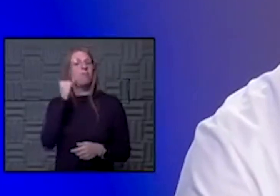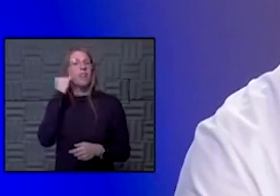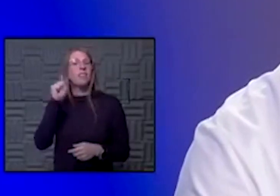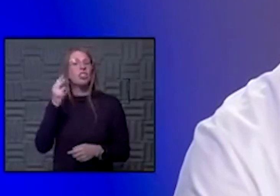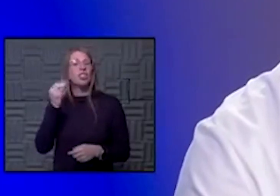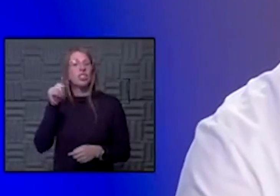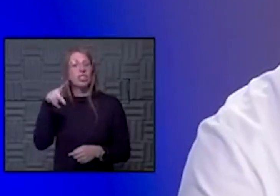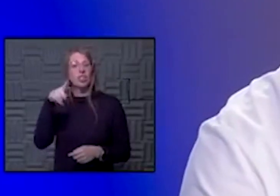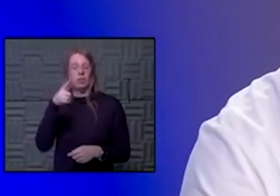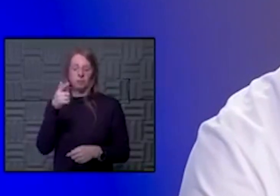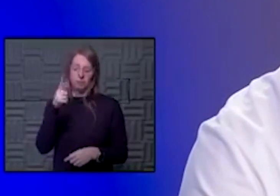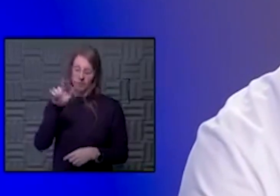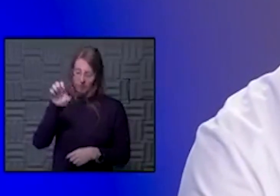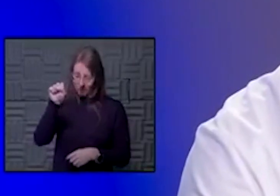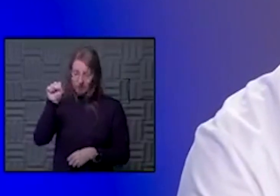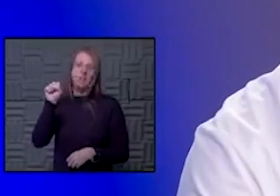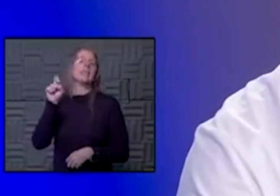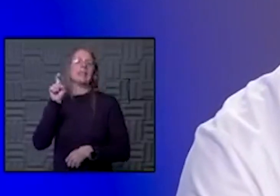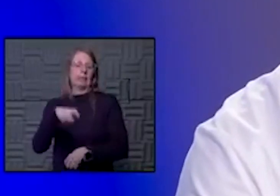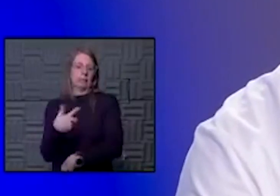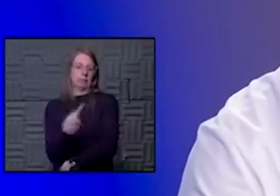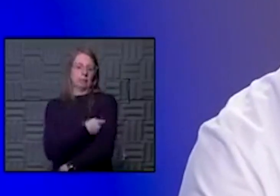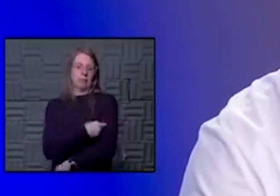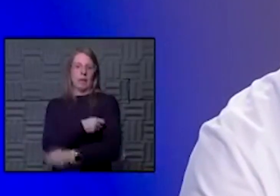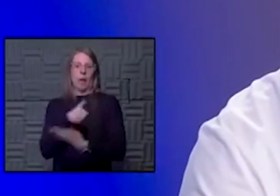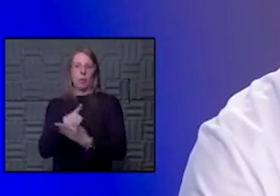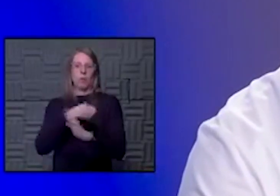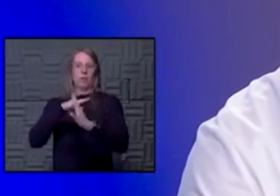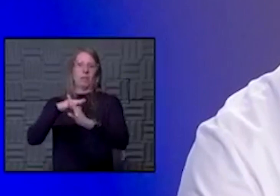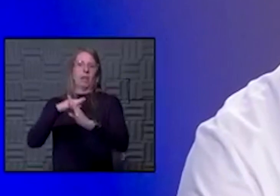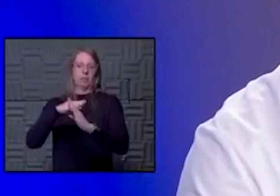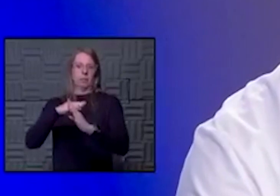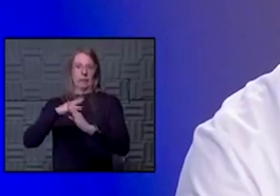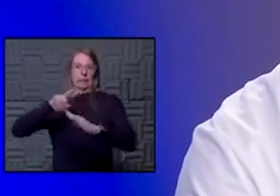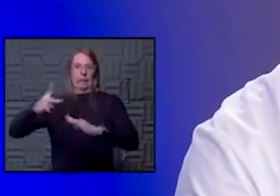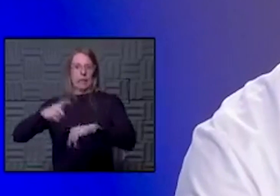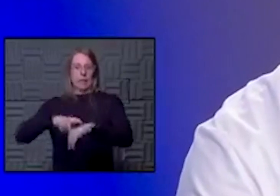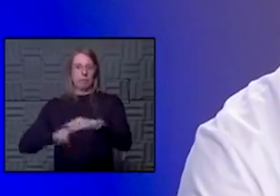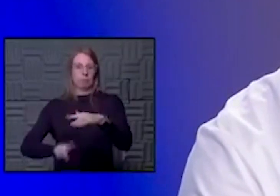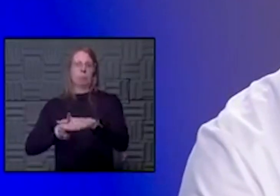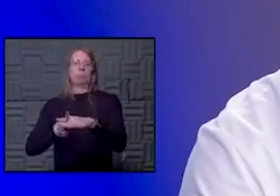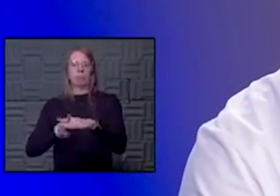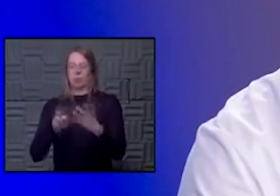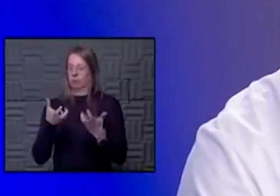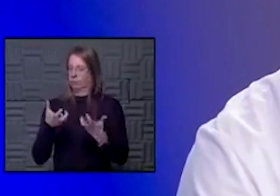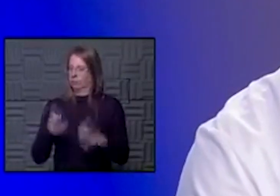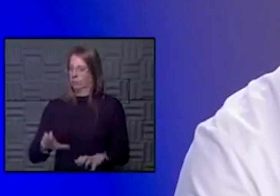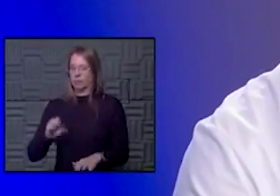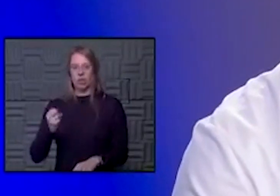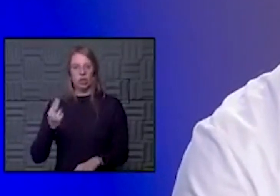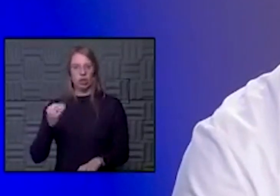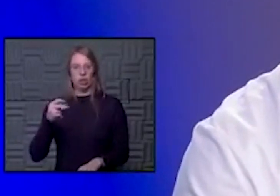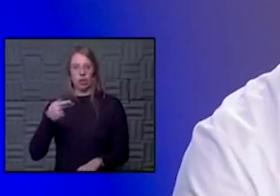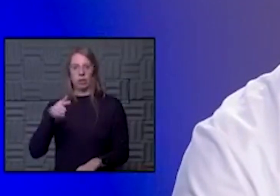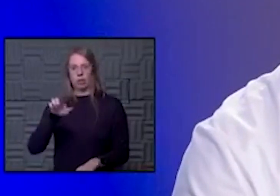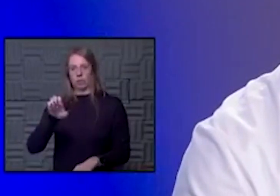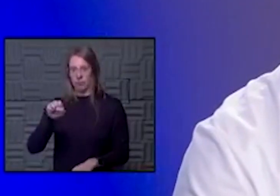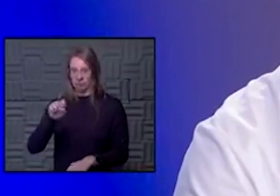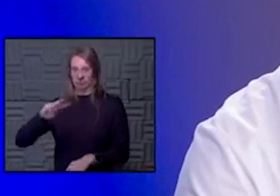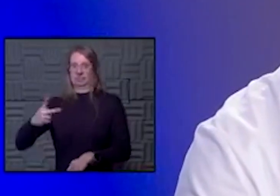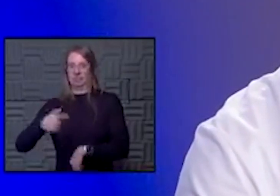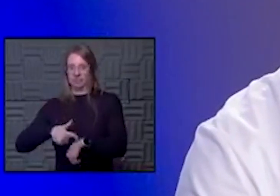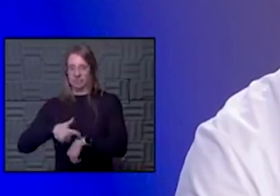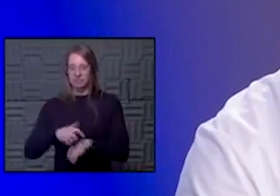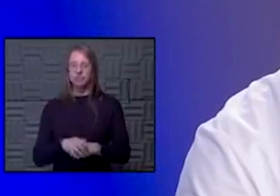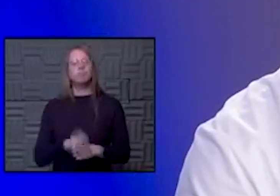you've had shingles, you absolutely need to get the vaccine to help prevent another recurrence. And I know that you don't want another recurrence of shingles. So certainly we know that